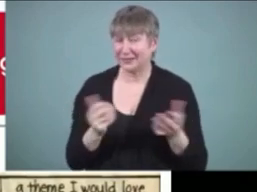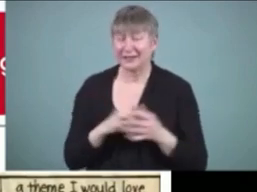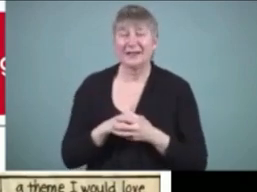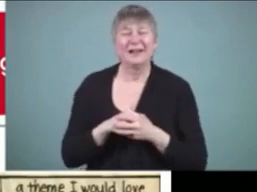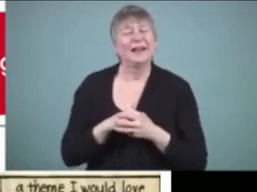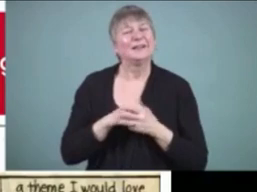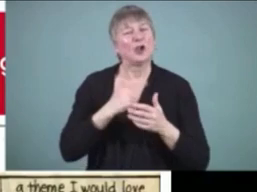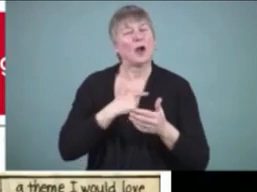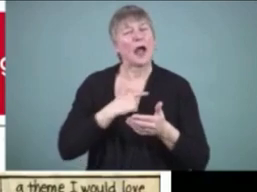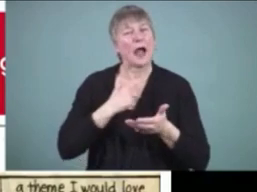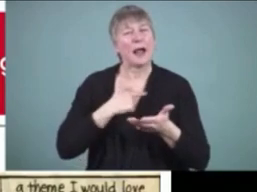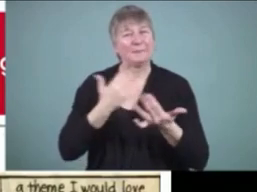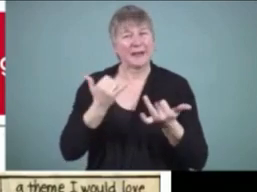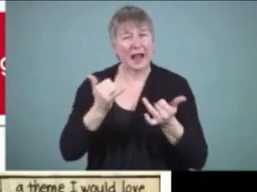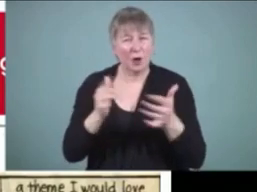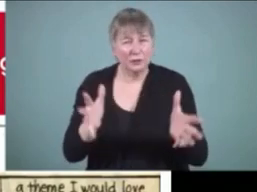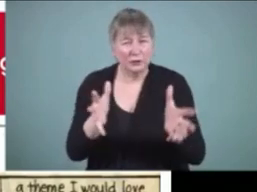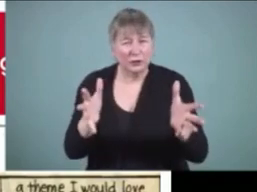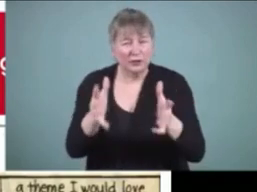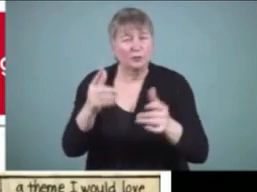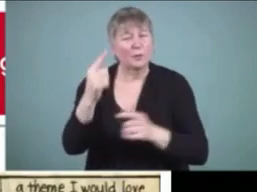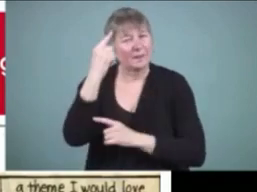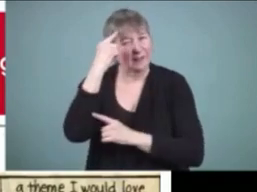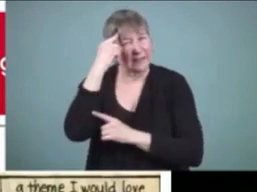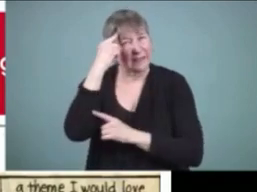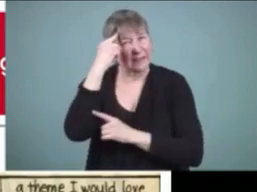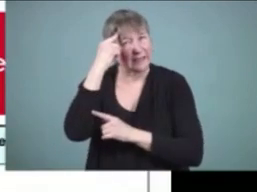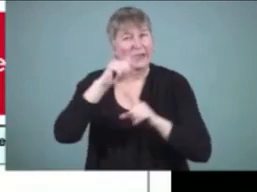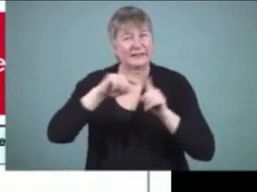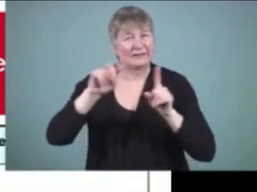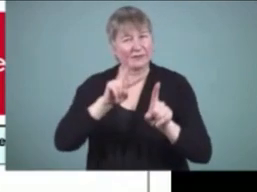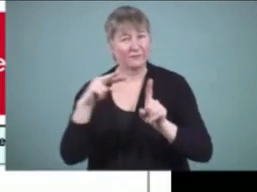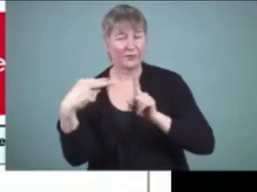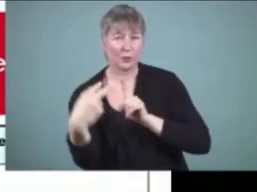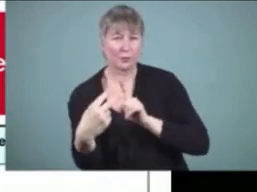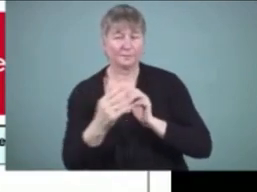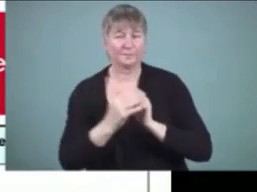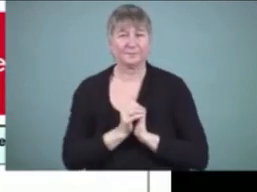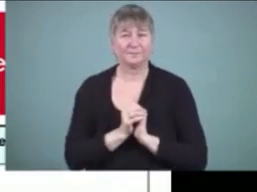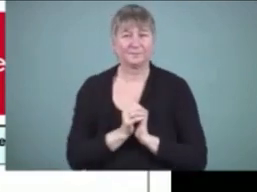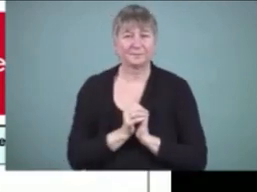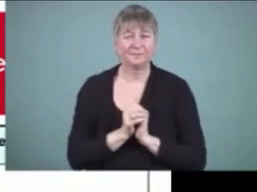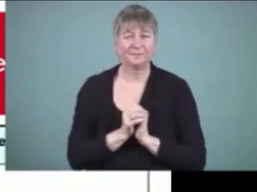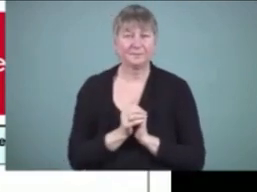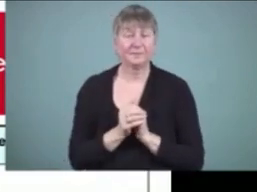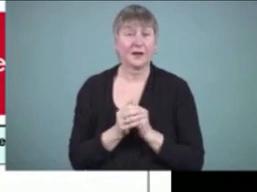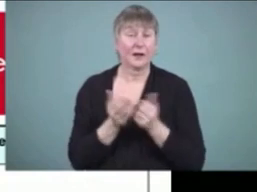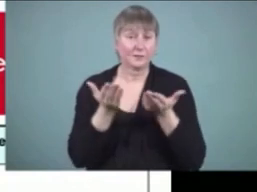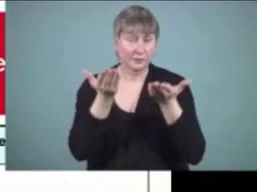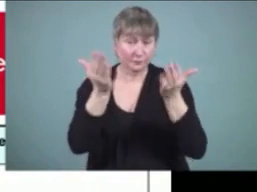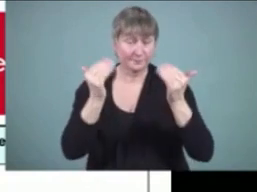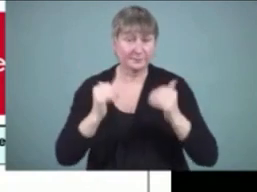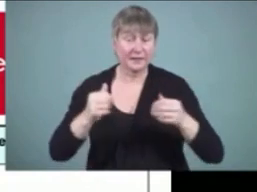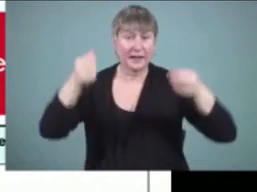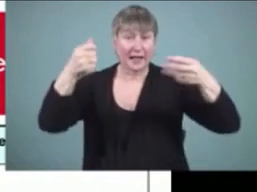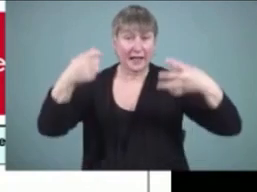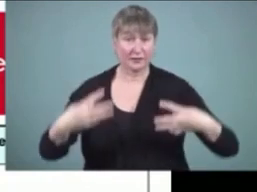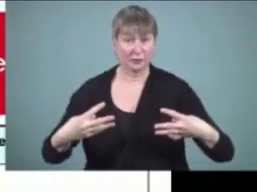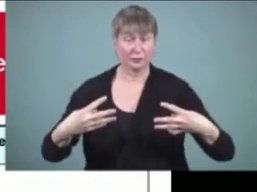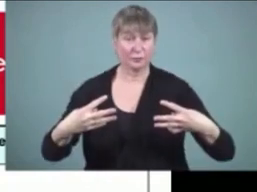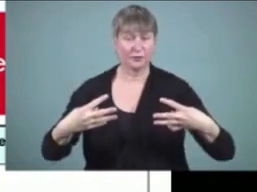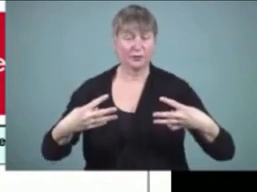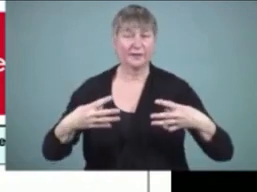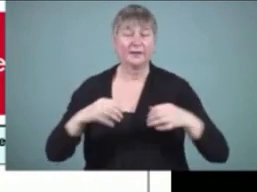about that differently. And if you look at the next slide, you'll see a framework from Halliday that when I